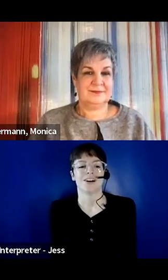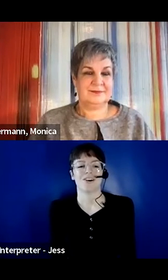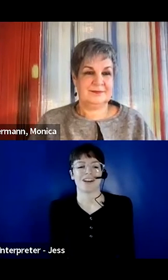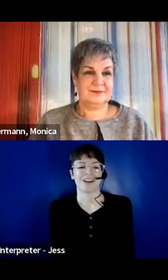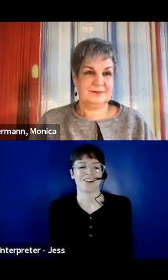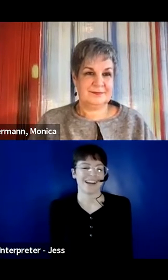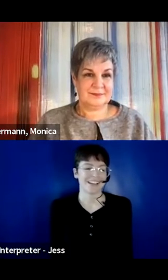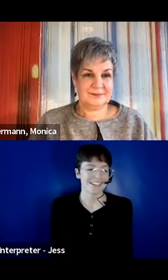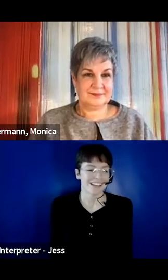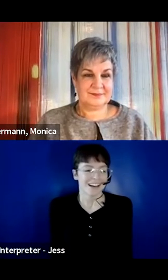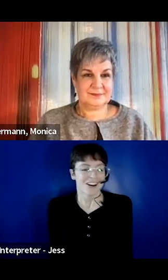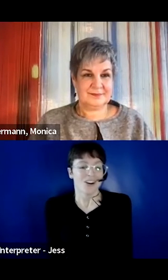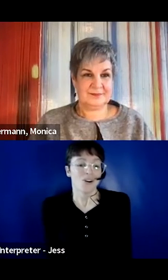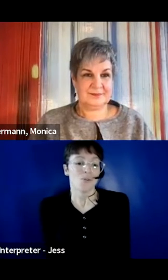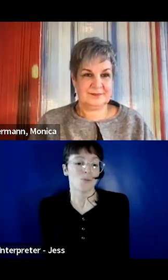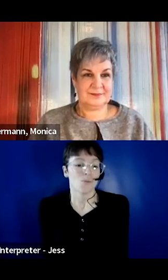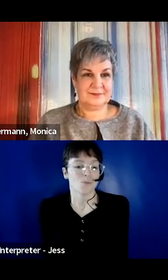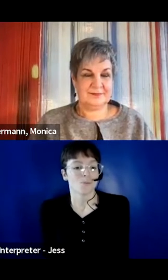Okay, great.